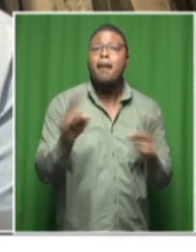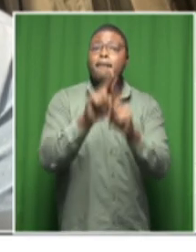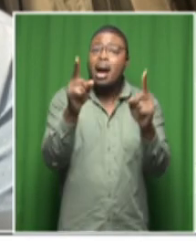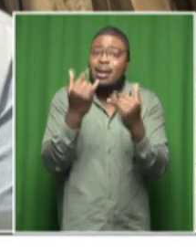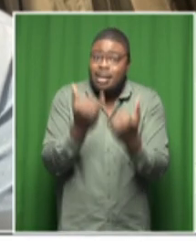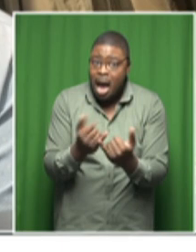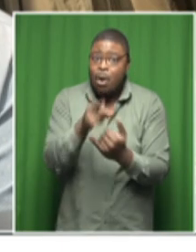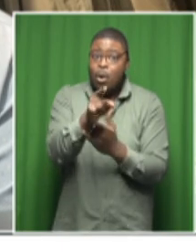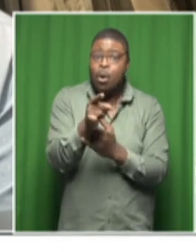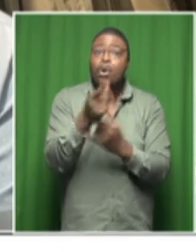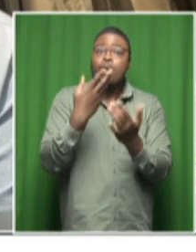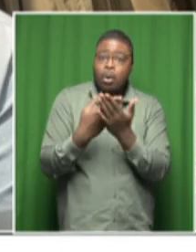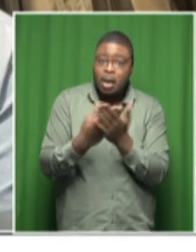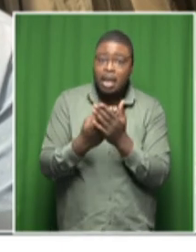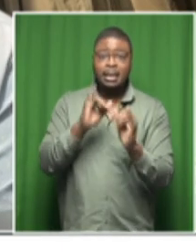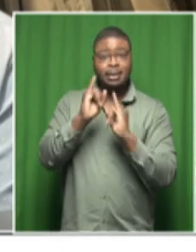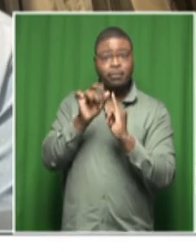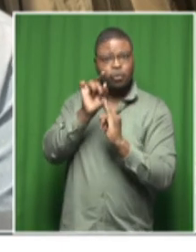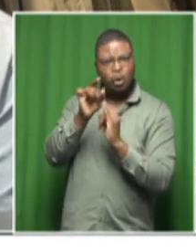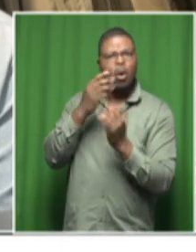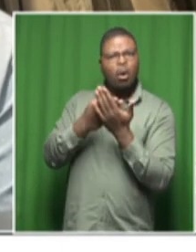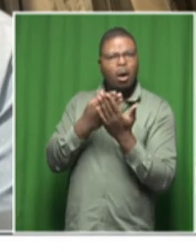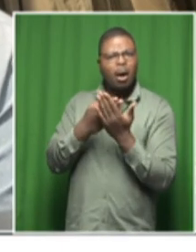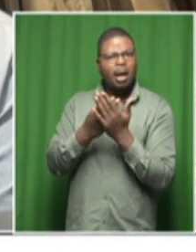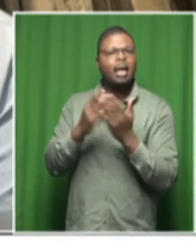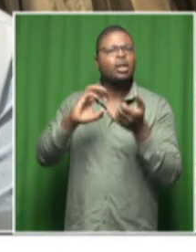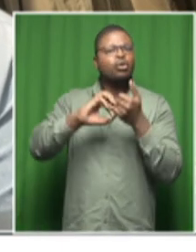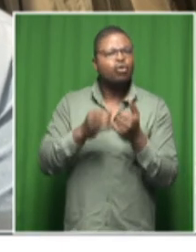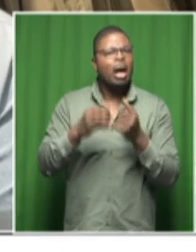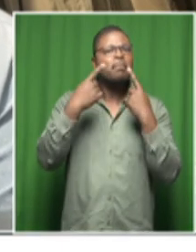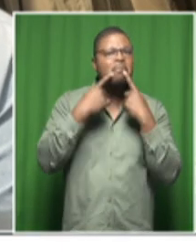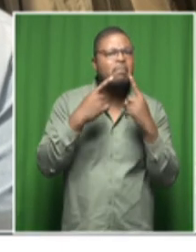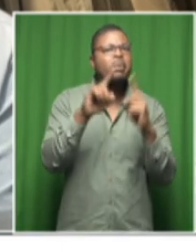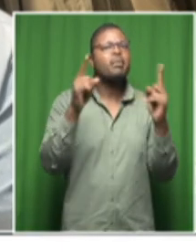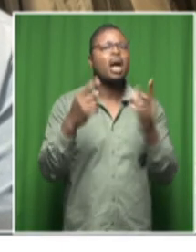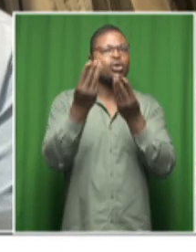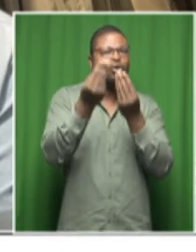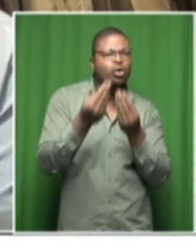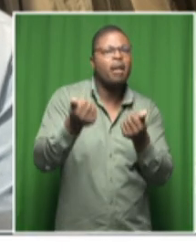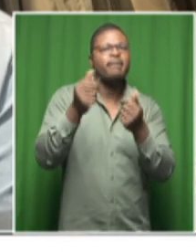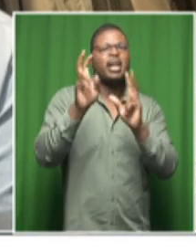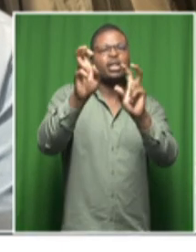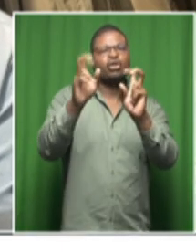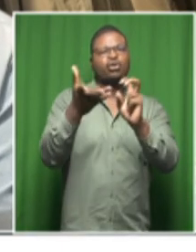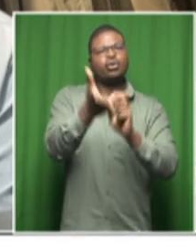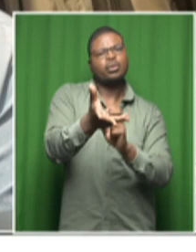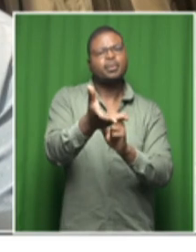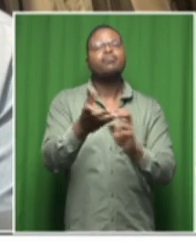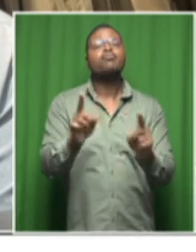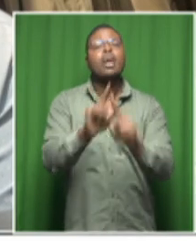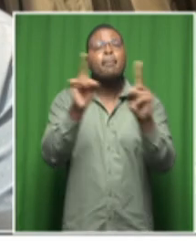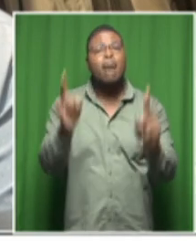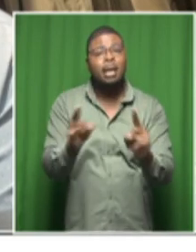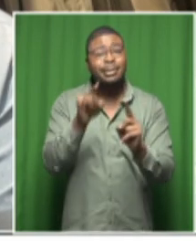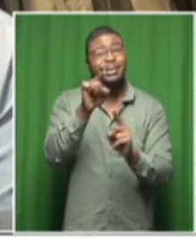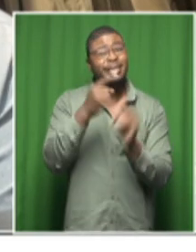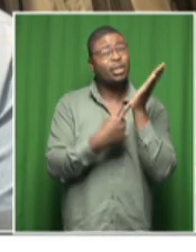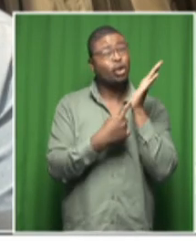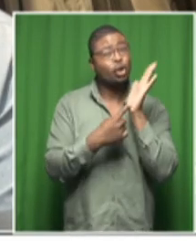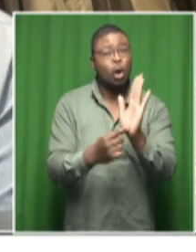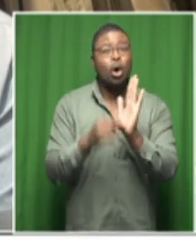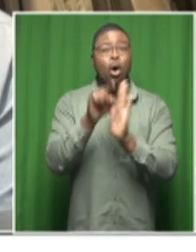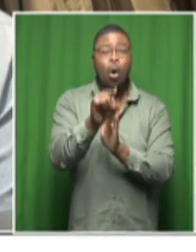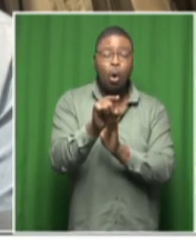conversation on that but you know communities that live in and around these mines this is just another indication that it is not